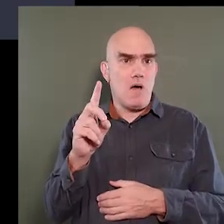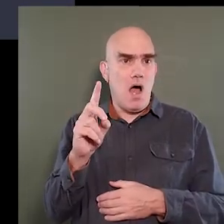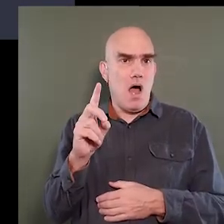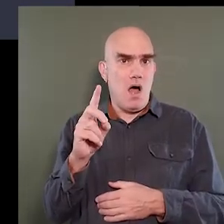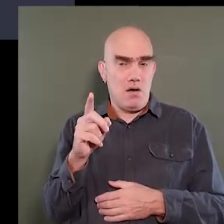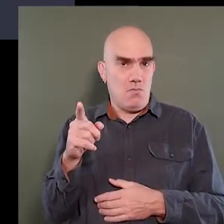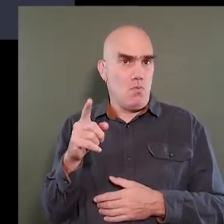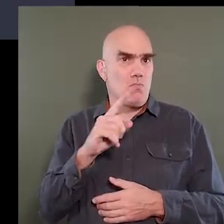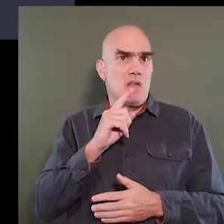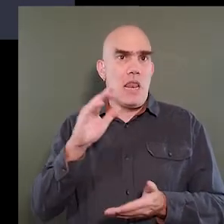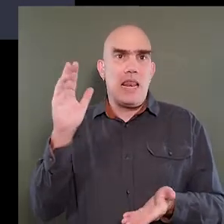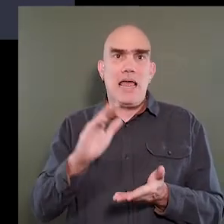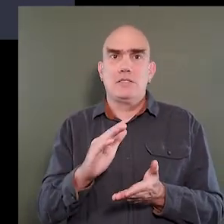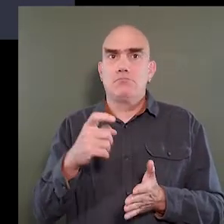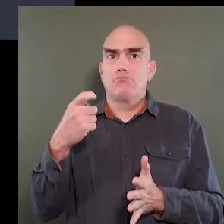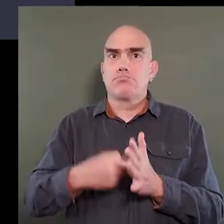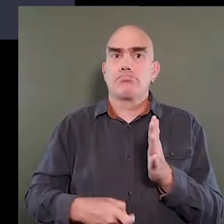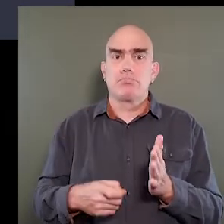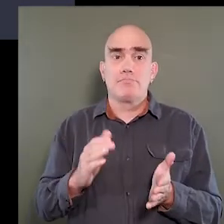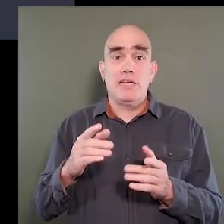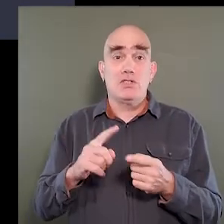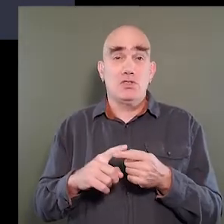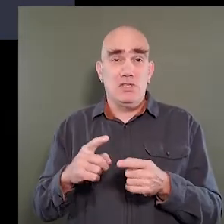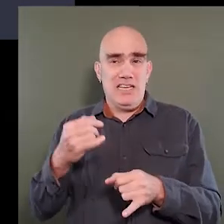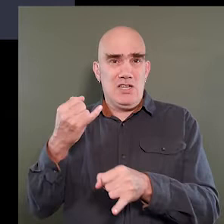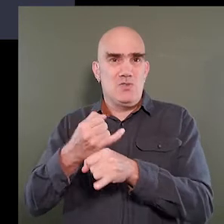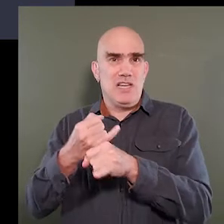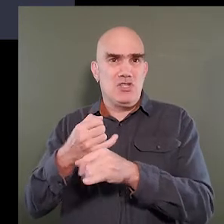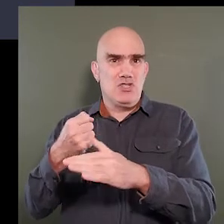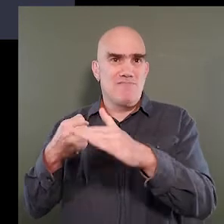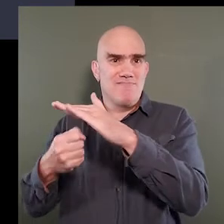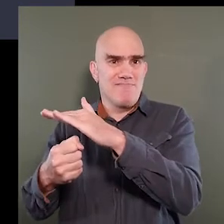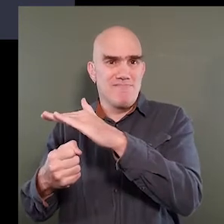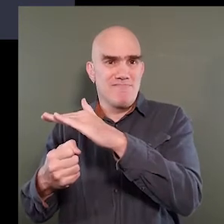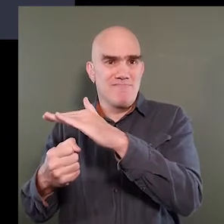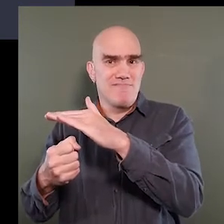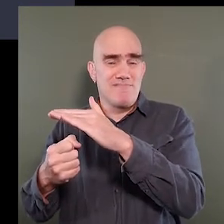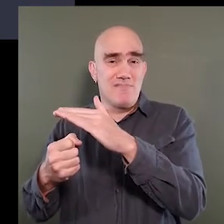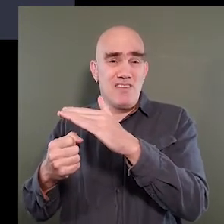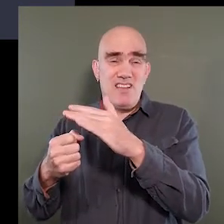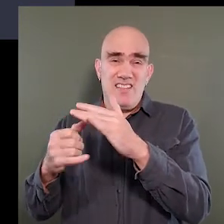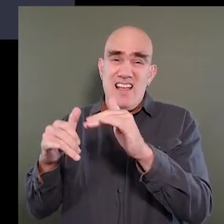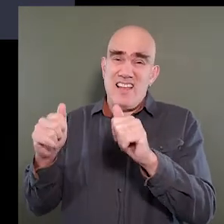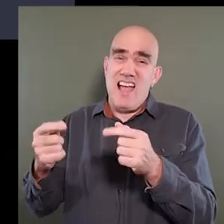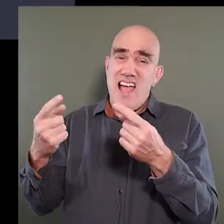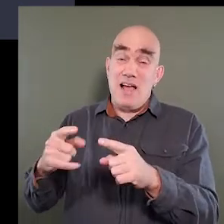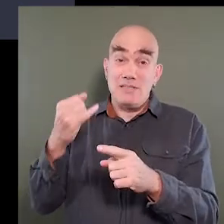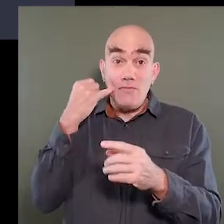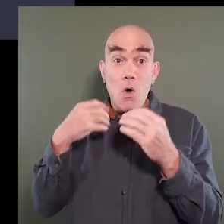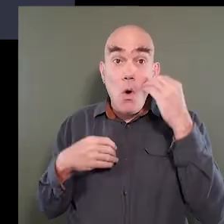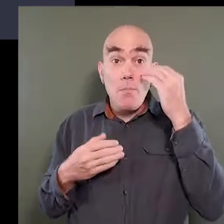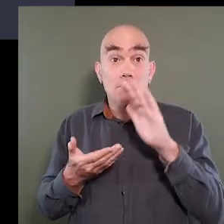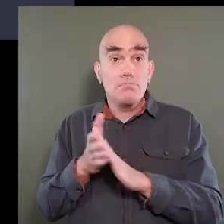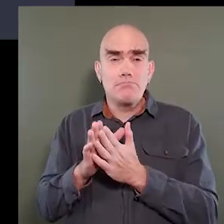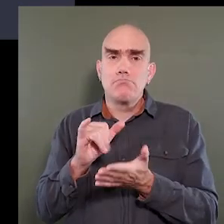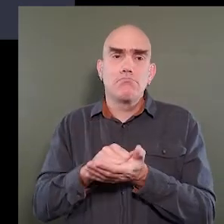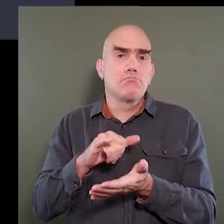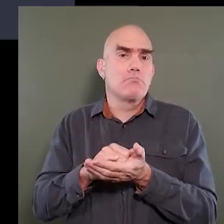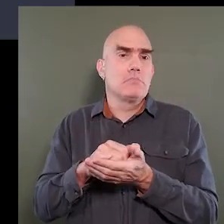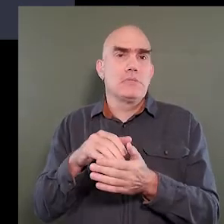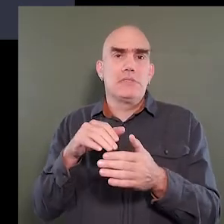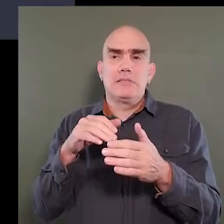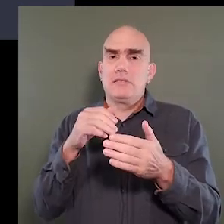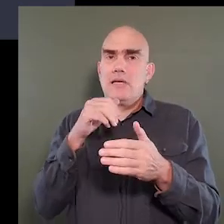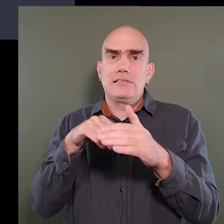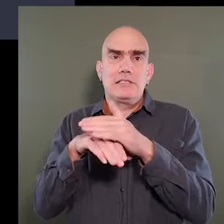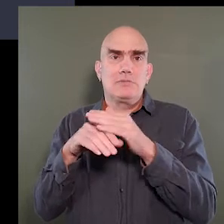far less costly than institutionalization, which is what sometimes happens when a home becomes inaccessible to an